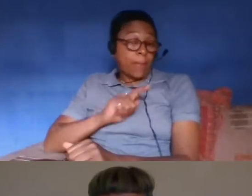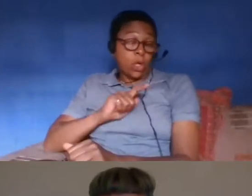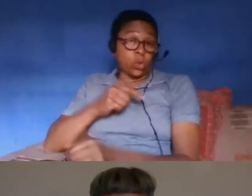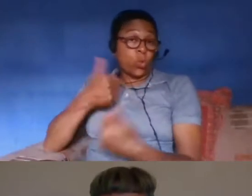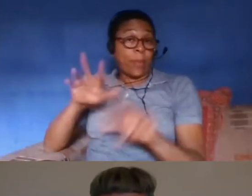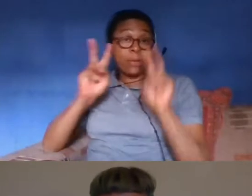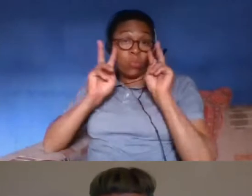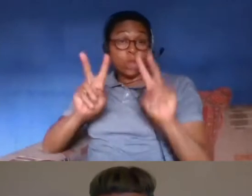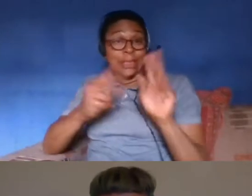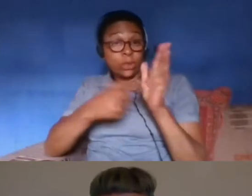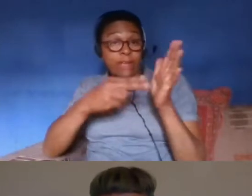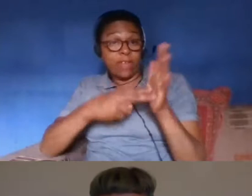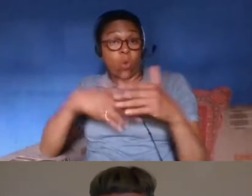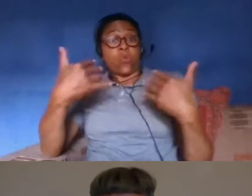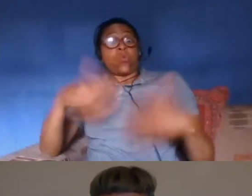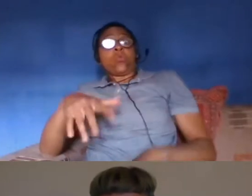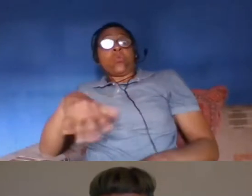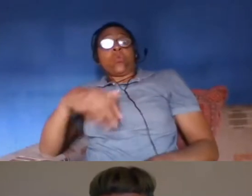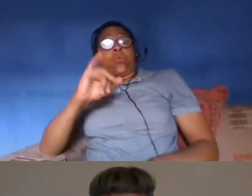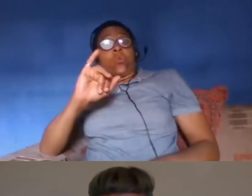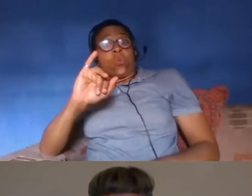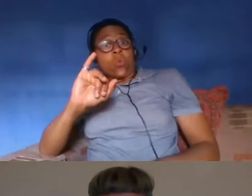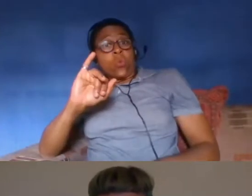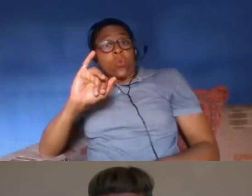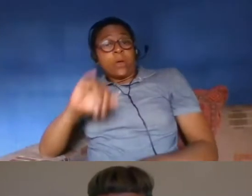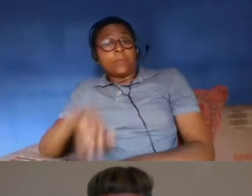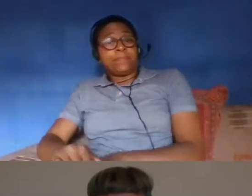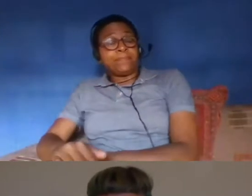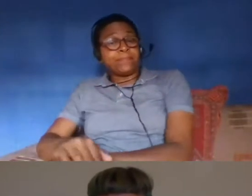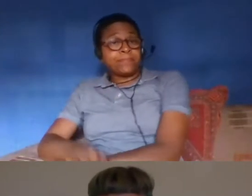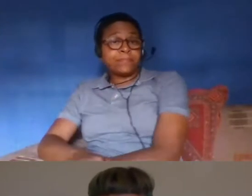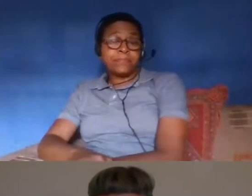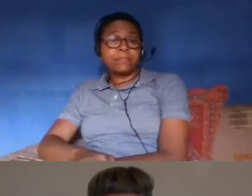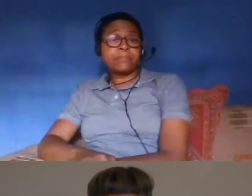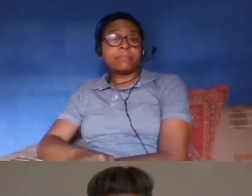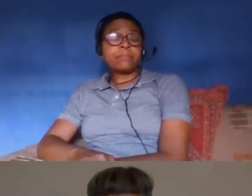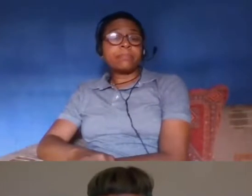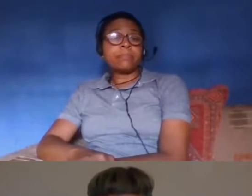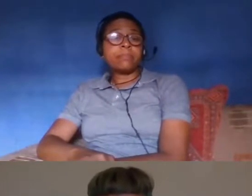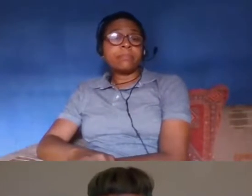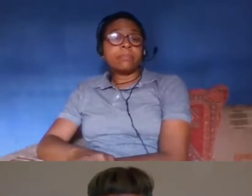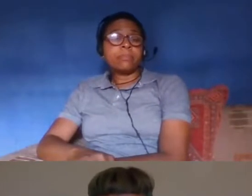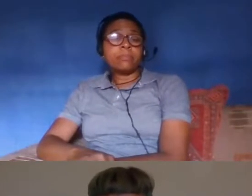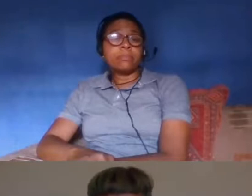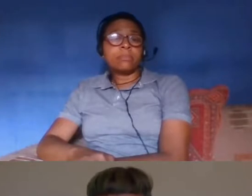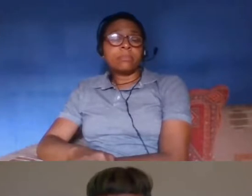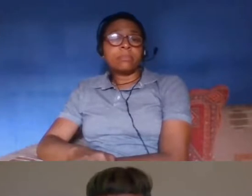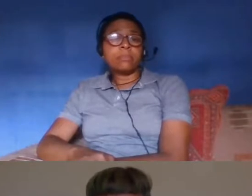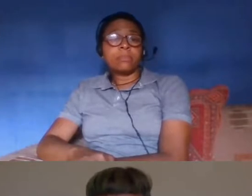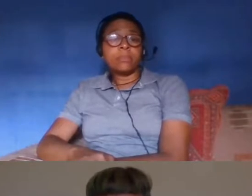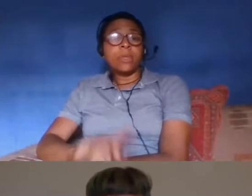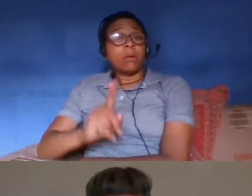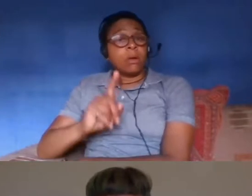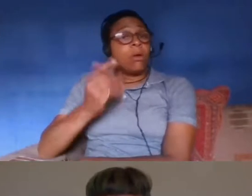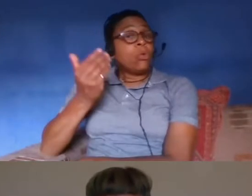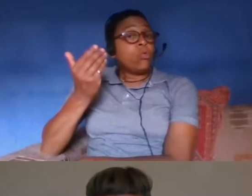see in hong kong are pretty terrifying to say the least however recent past has shown us that